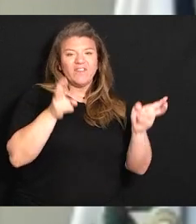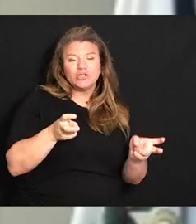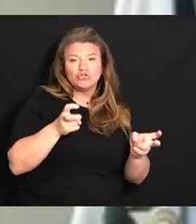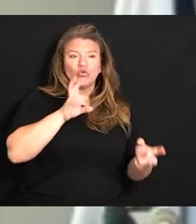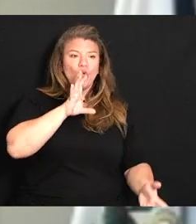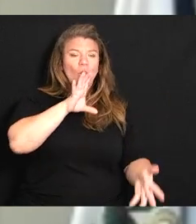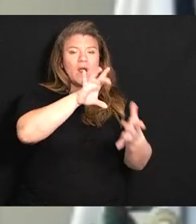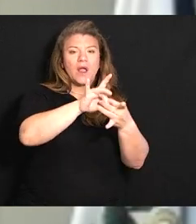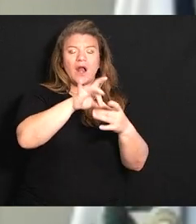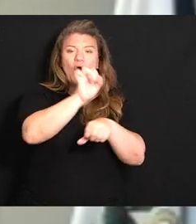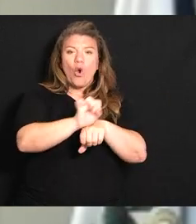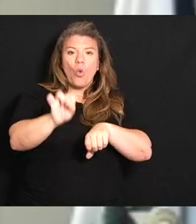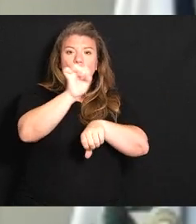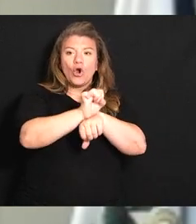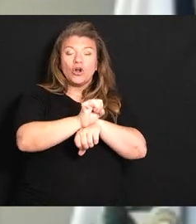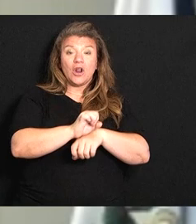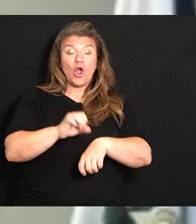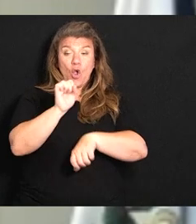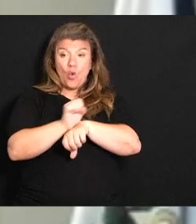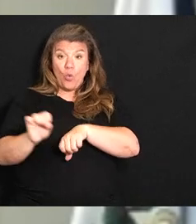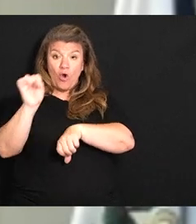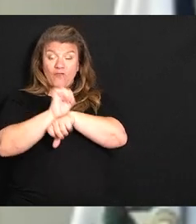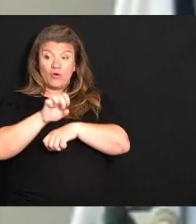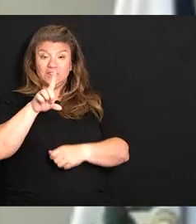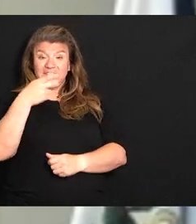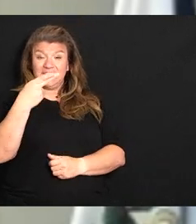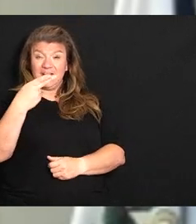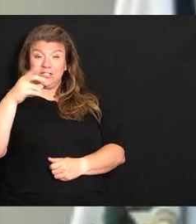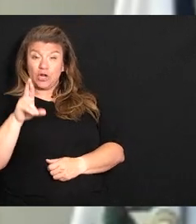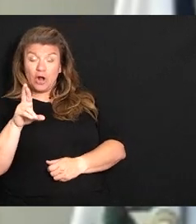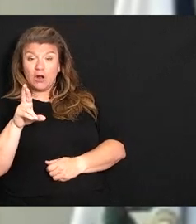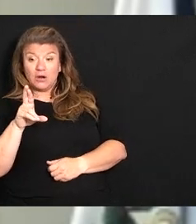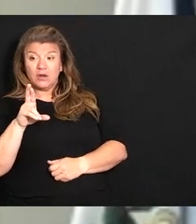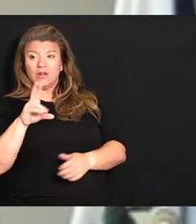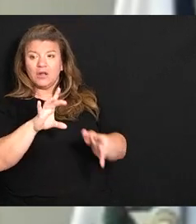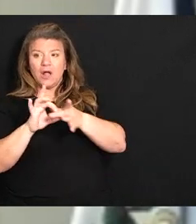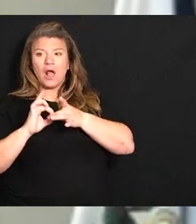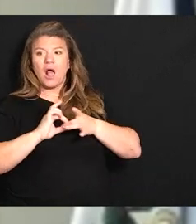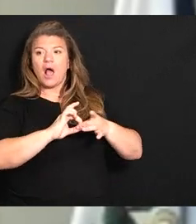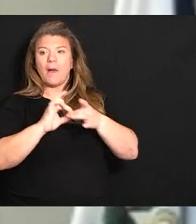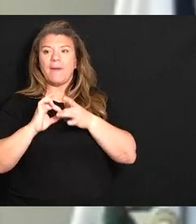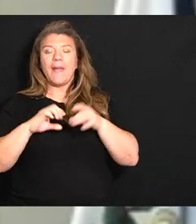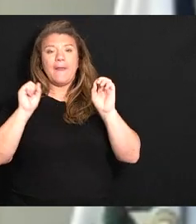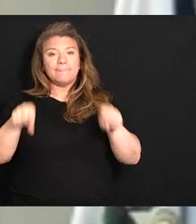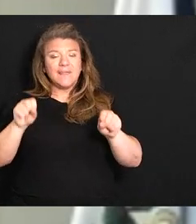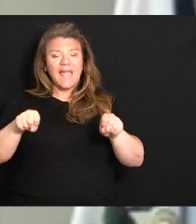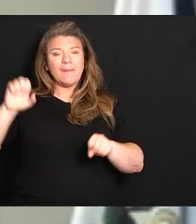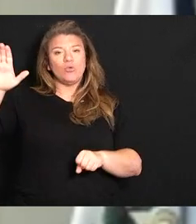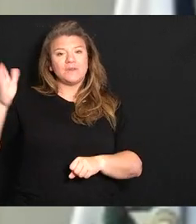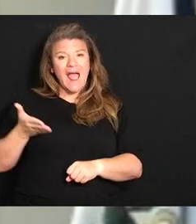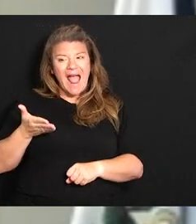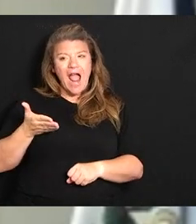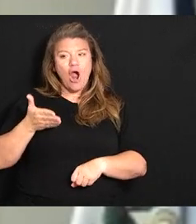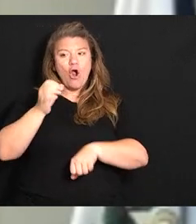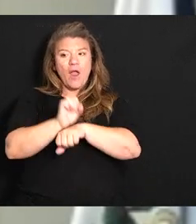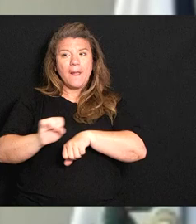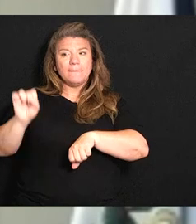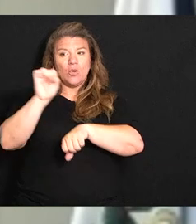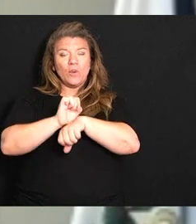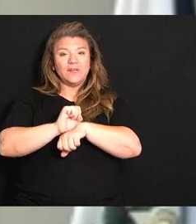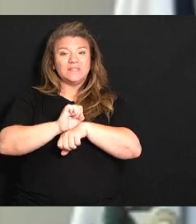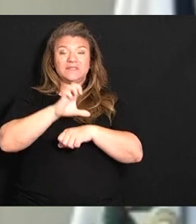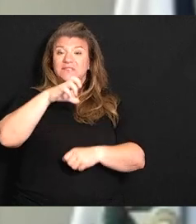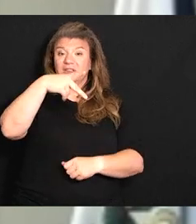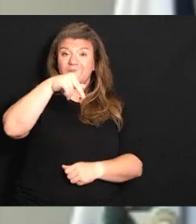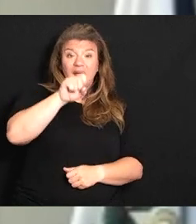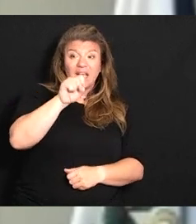our workforce workforce is our biggest problem being able to hire employees CPS and